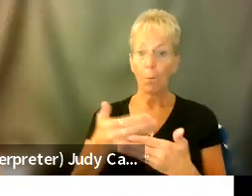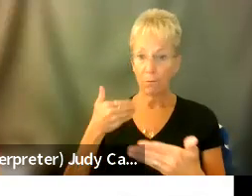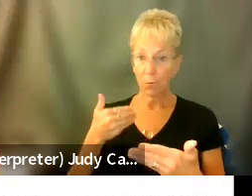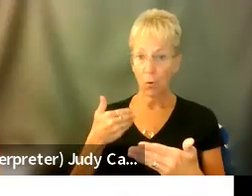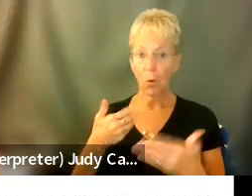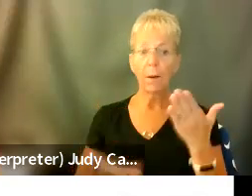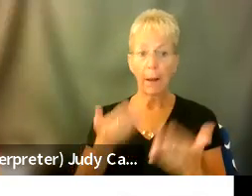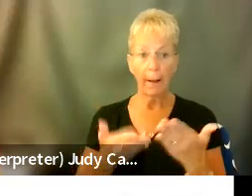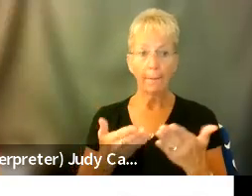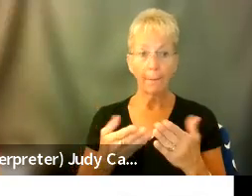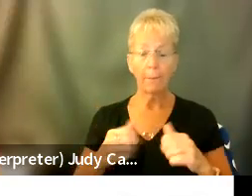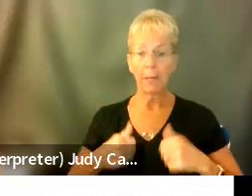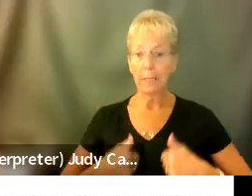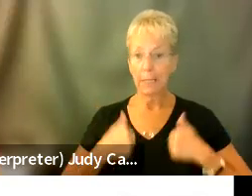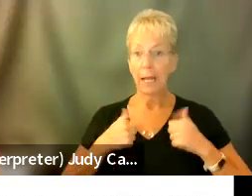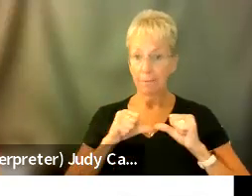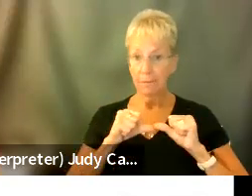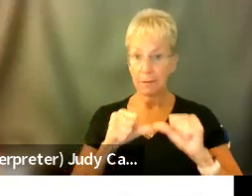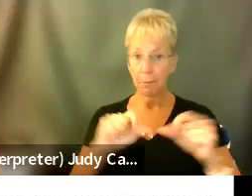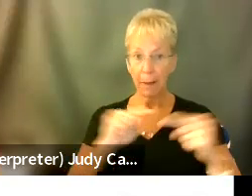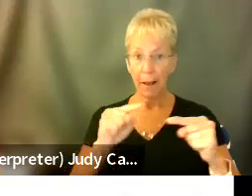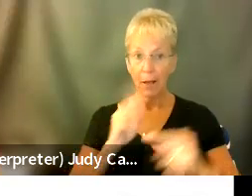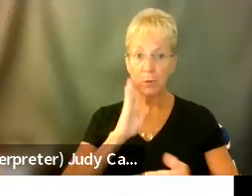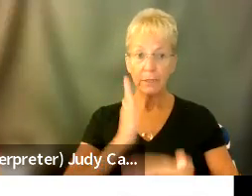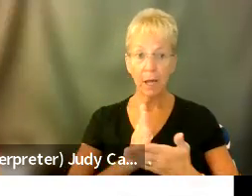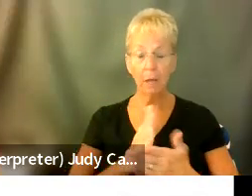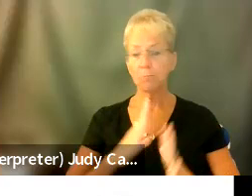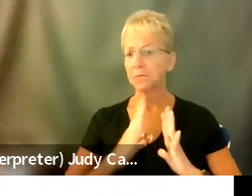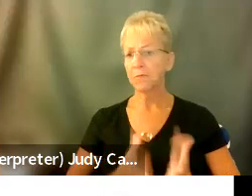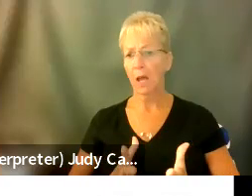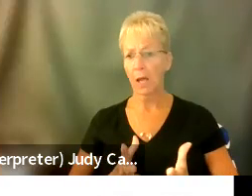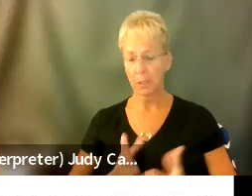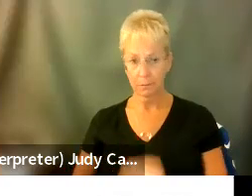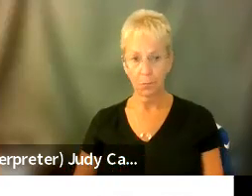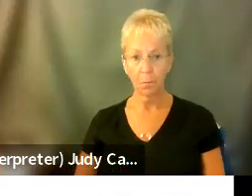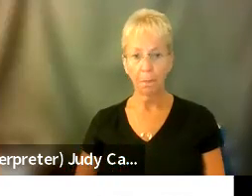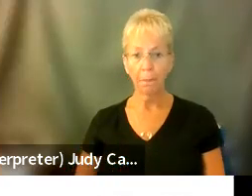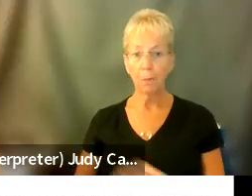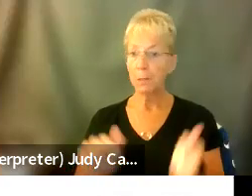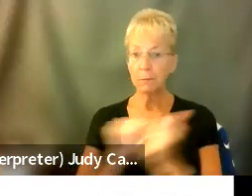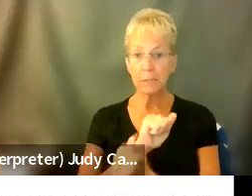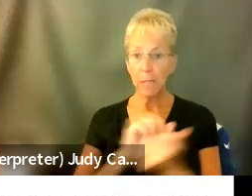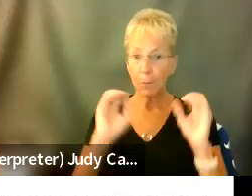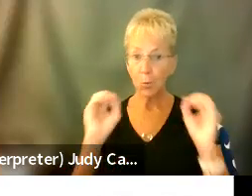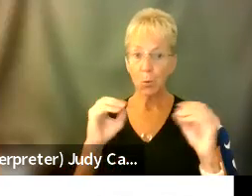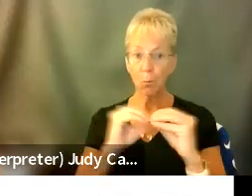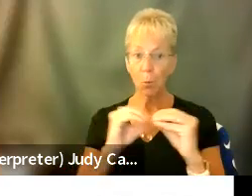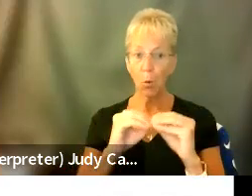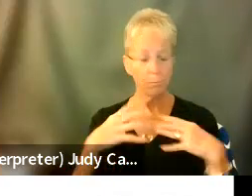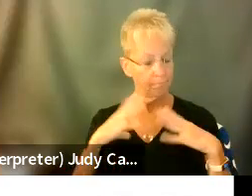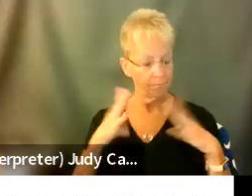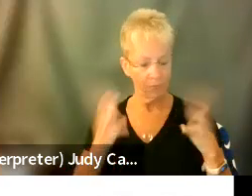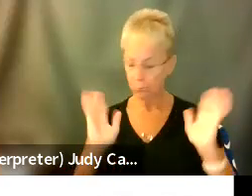may continue to live in lifelong pain, but I will prevent further damage. Let's get all that out.